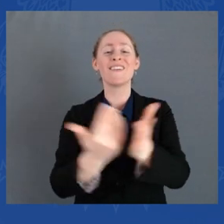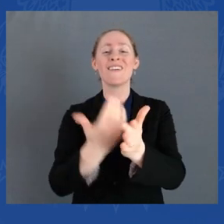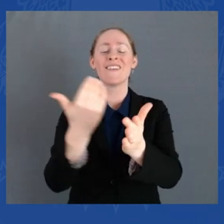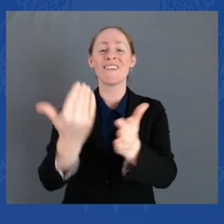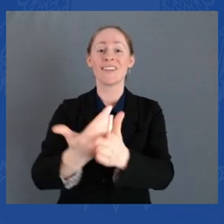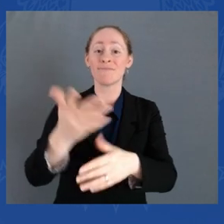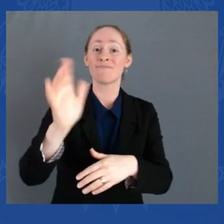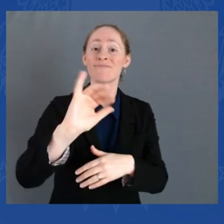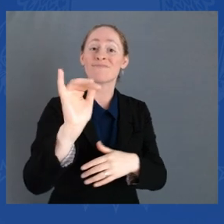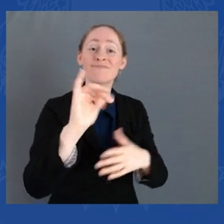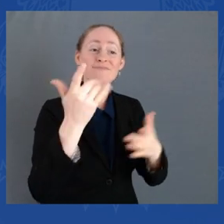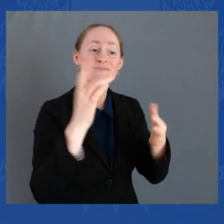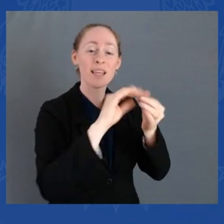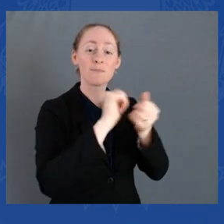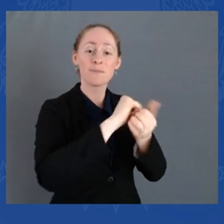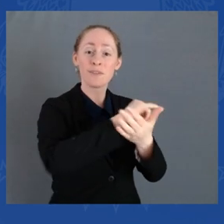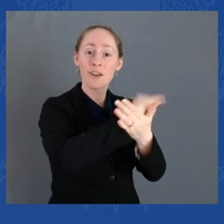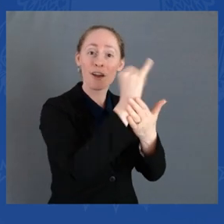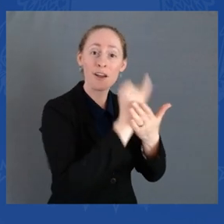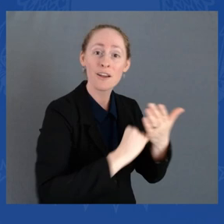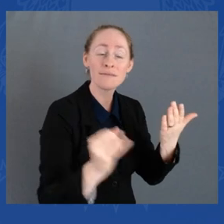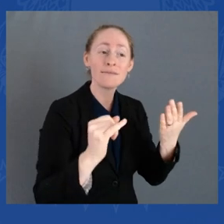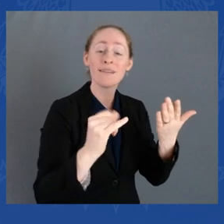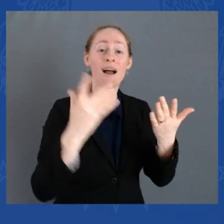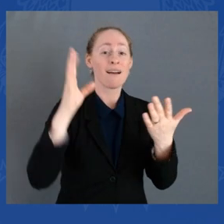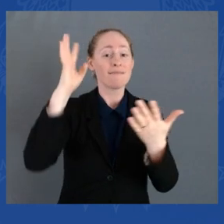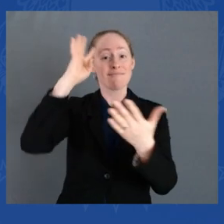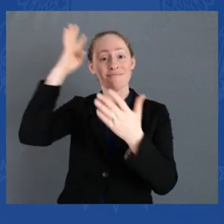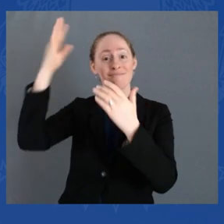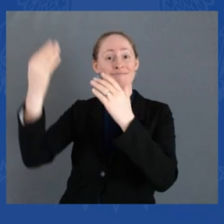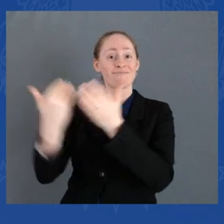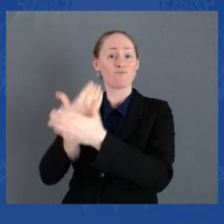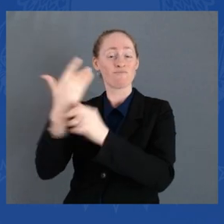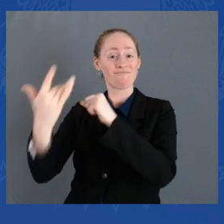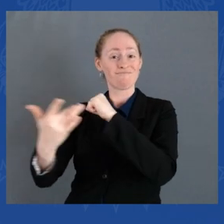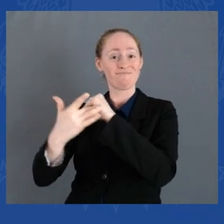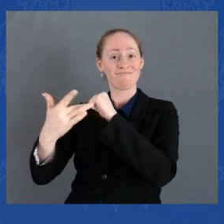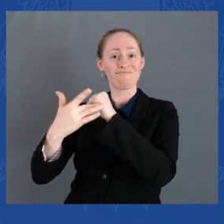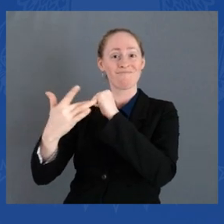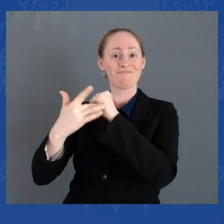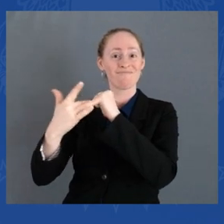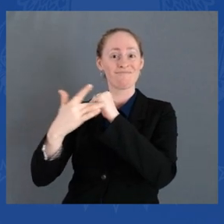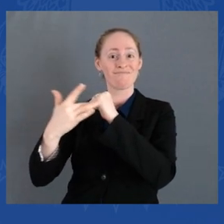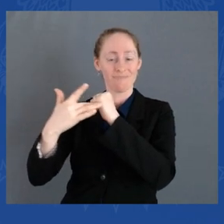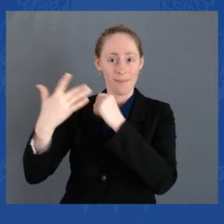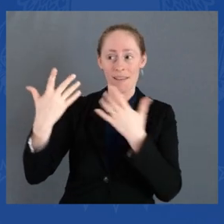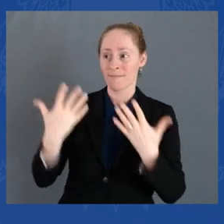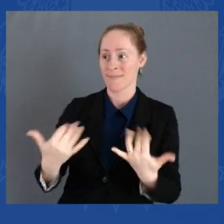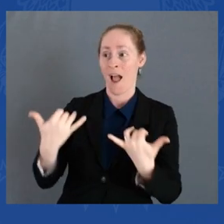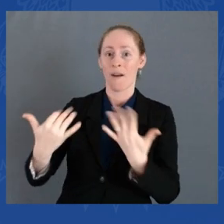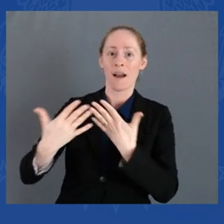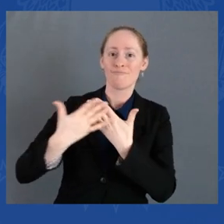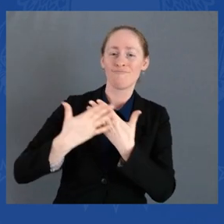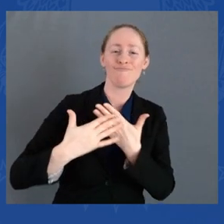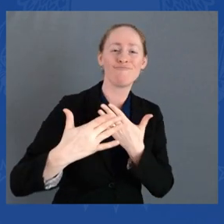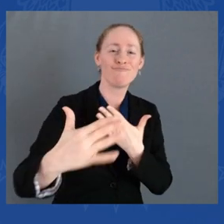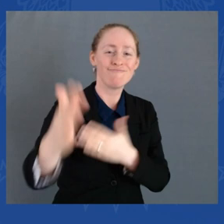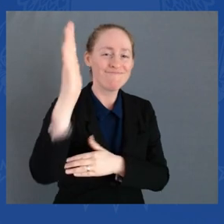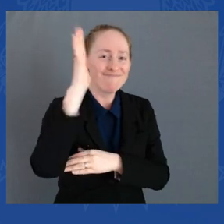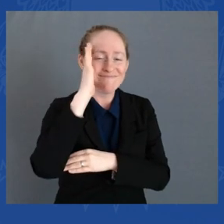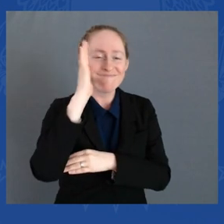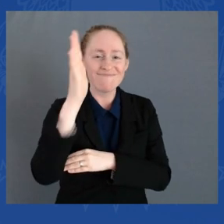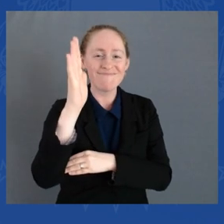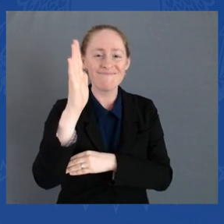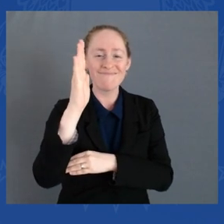for our next generation. The courage to lift up your voices and build better communities for